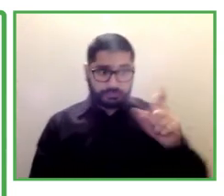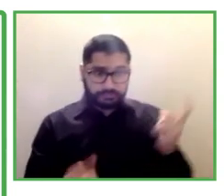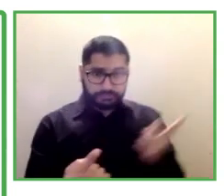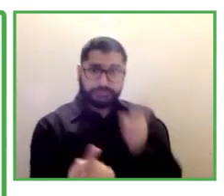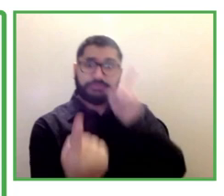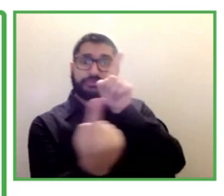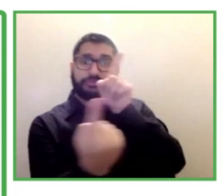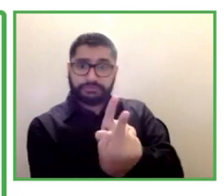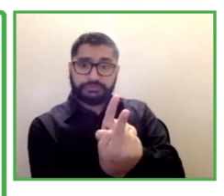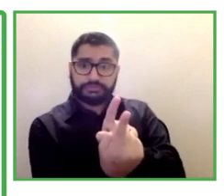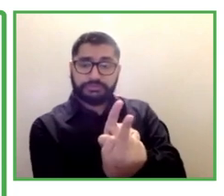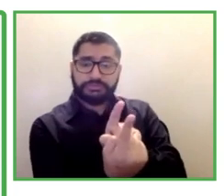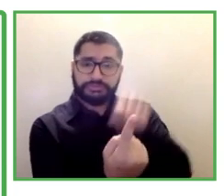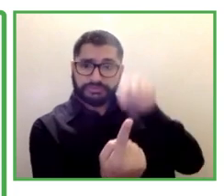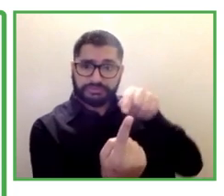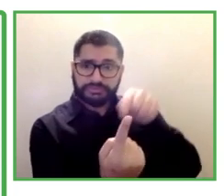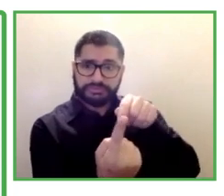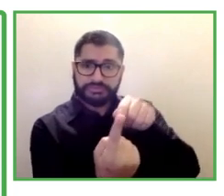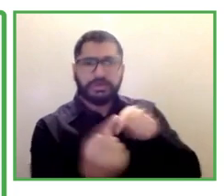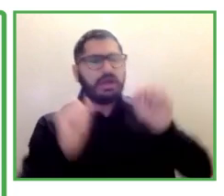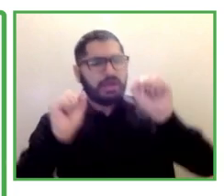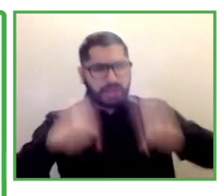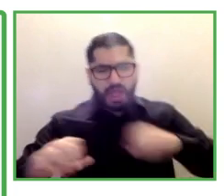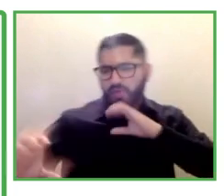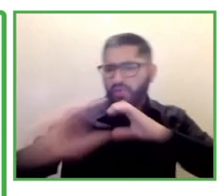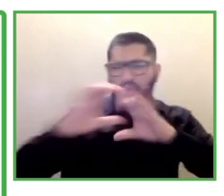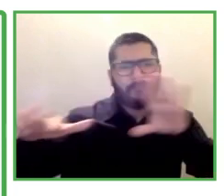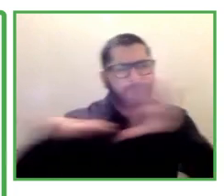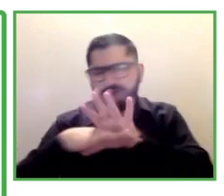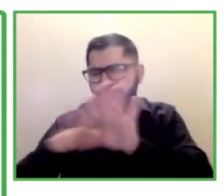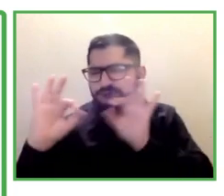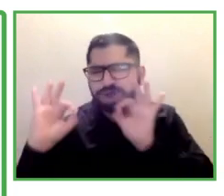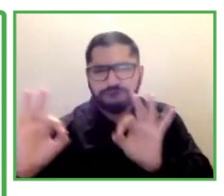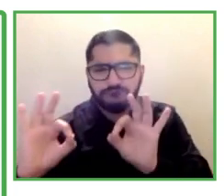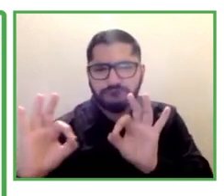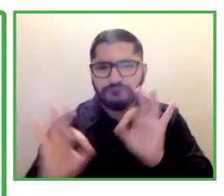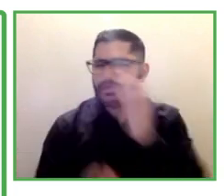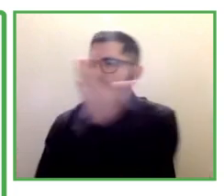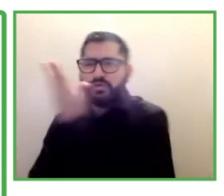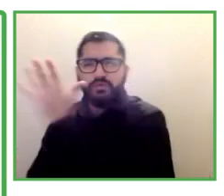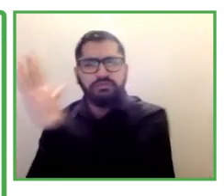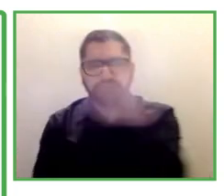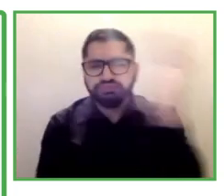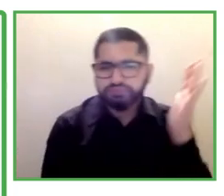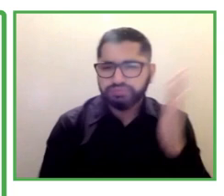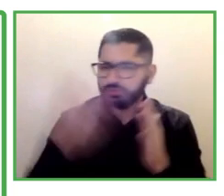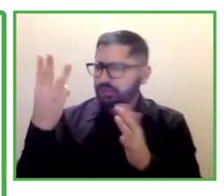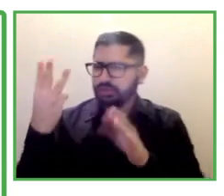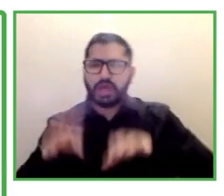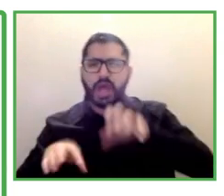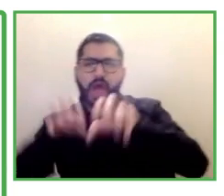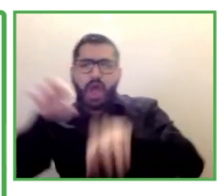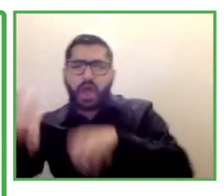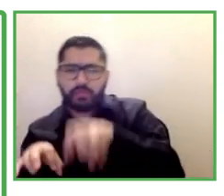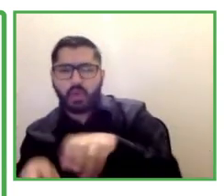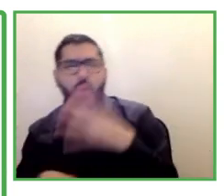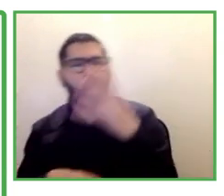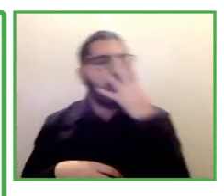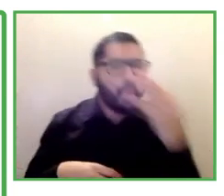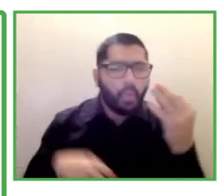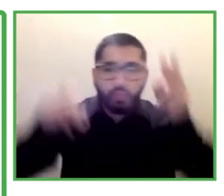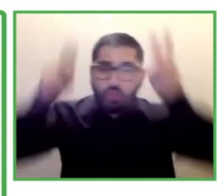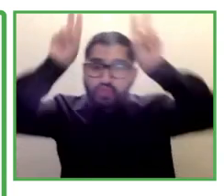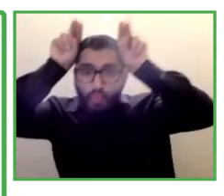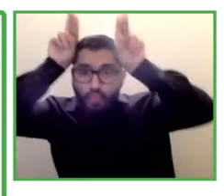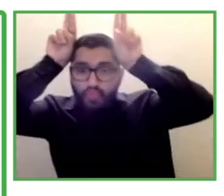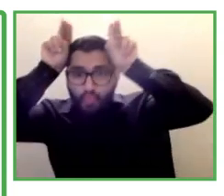a wolf. I don't even remember how you call this animal,